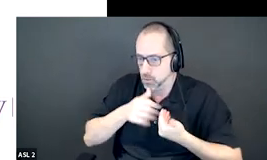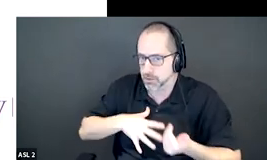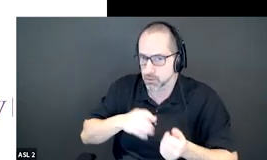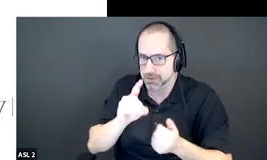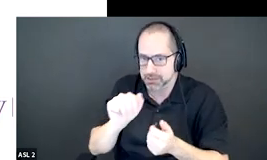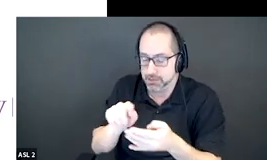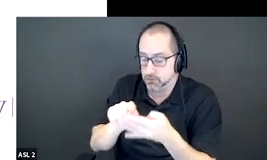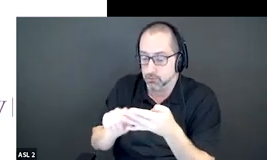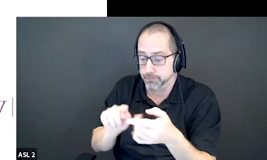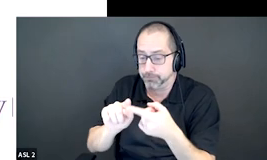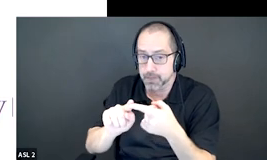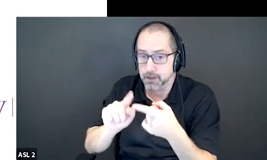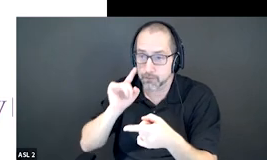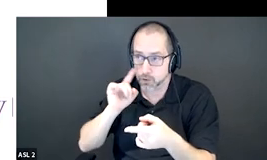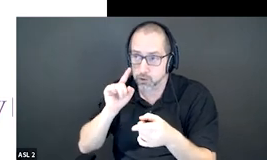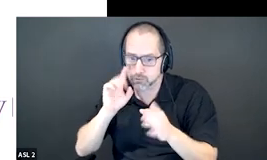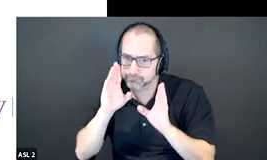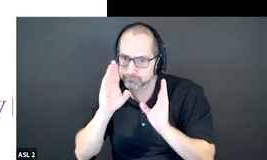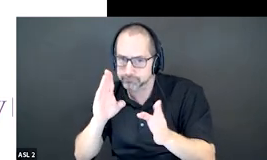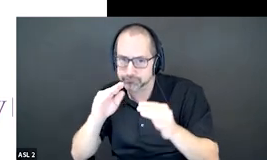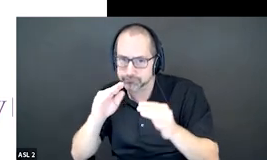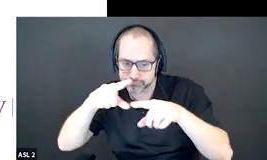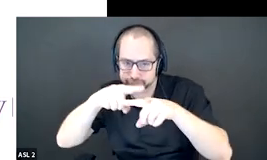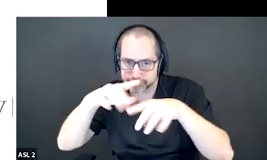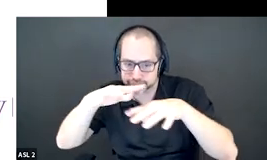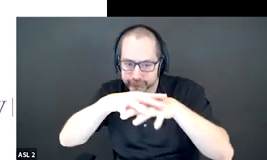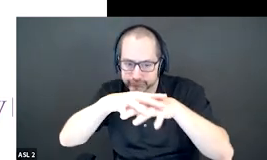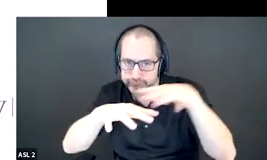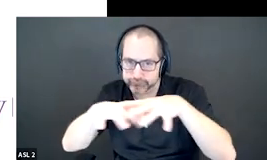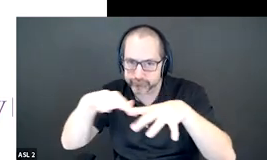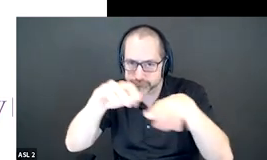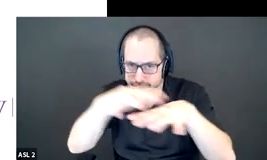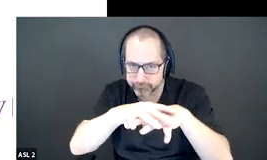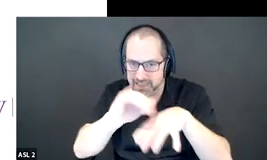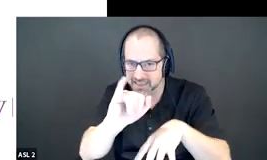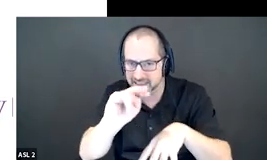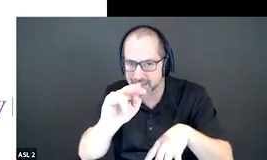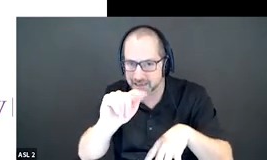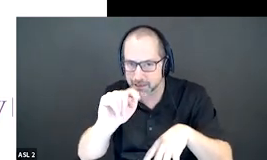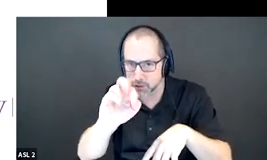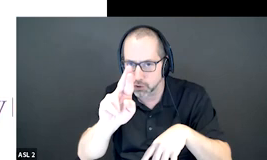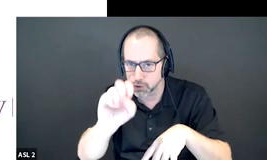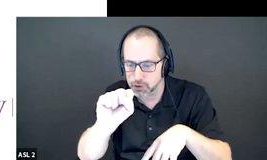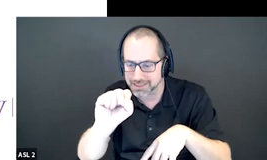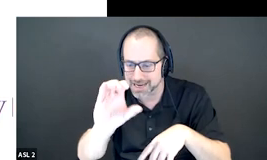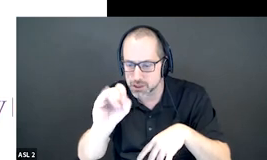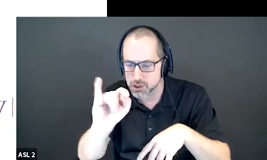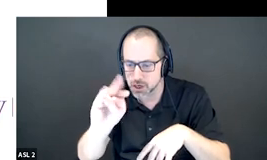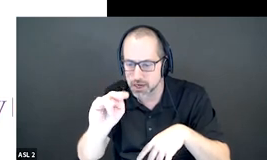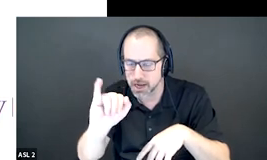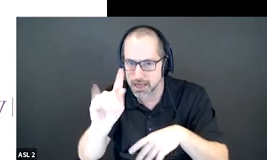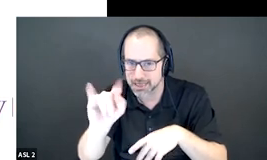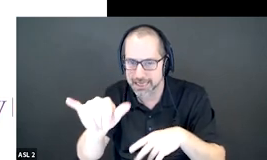first was paying attention to intersectionality the second was focusing on creating the conditions that make young women with